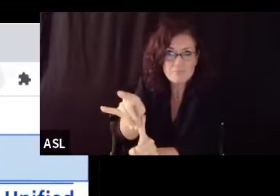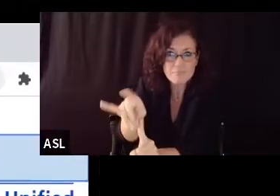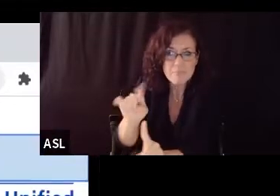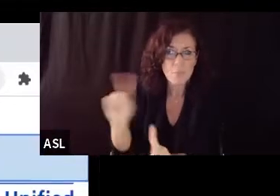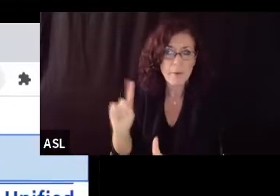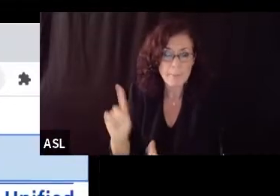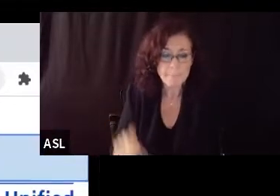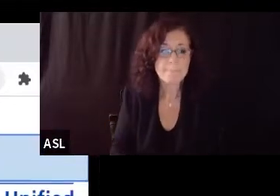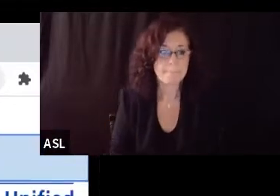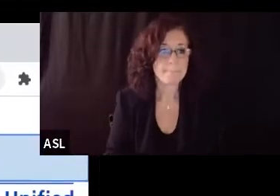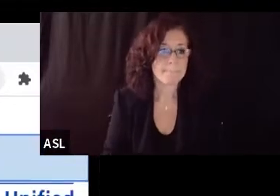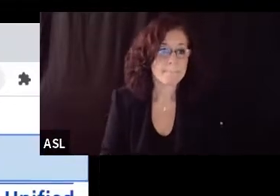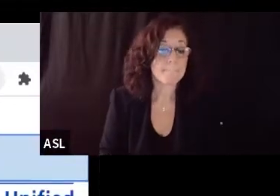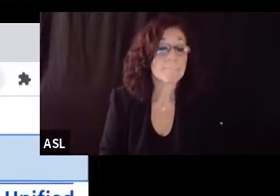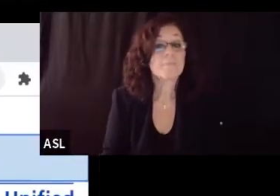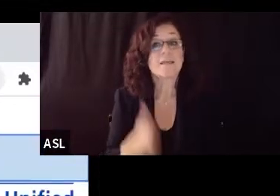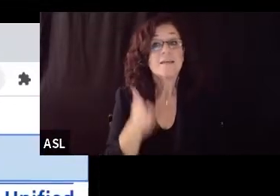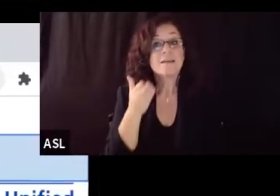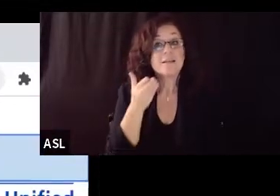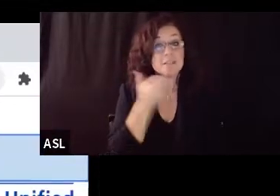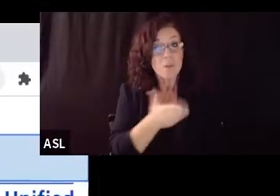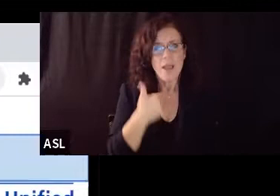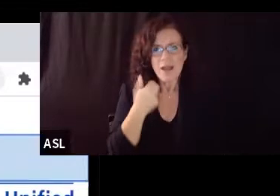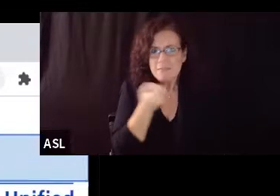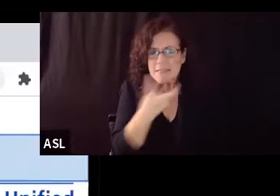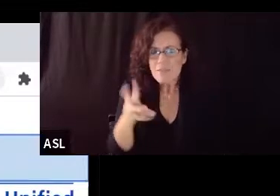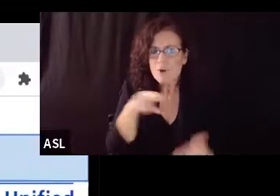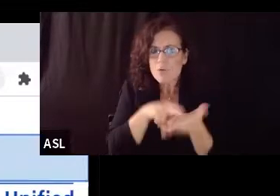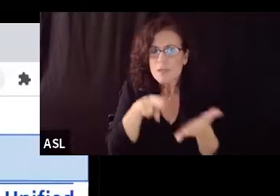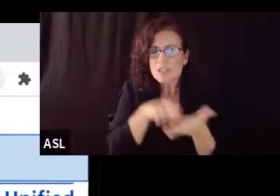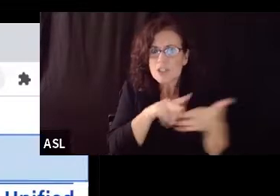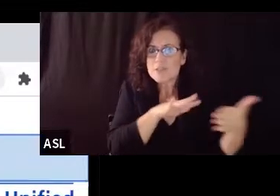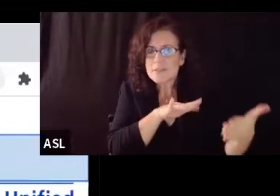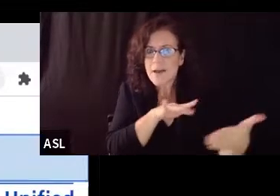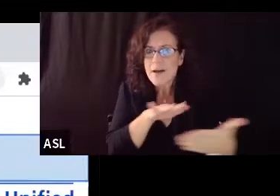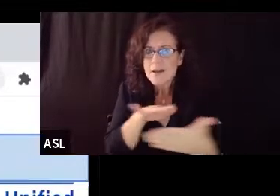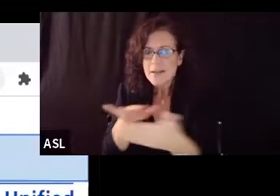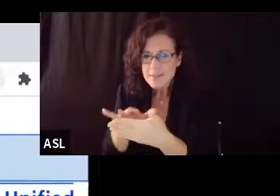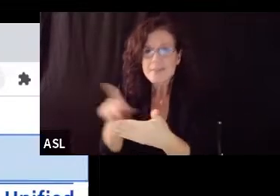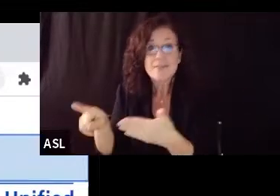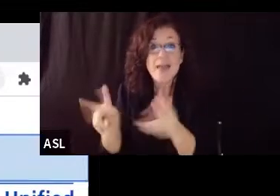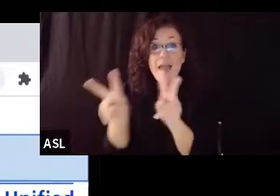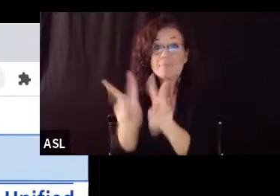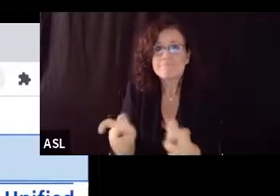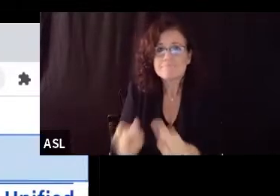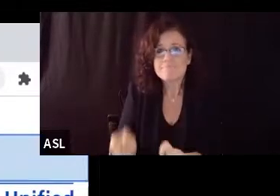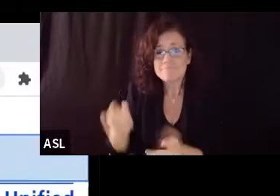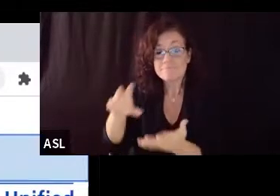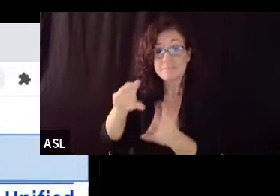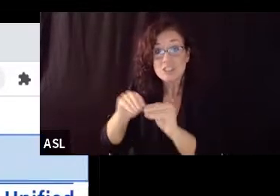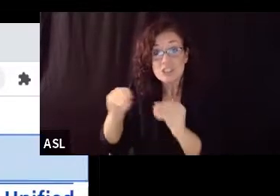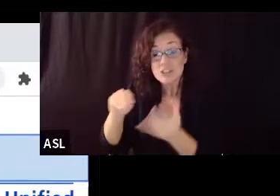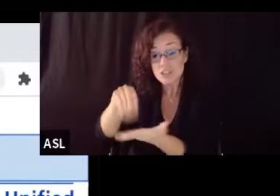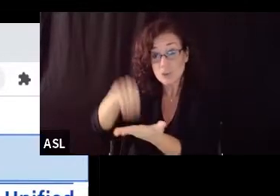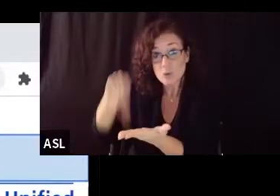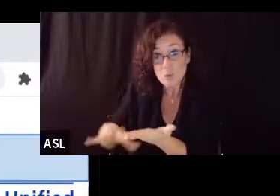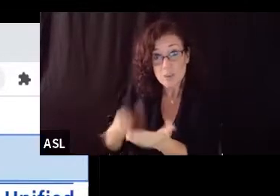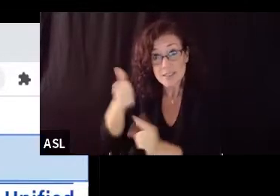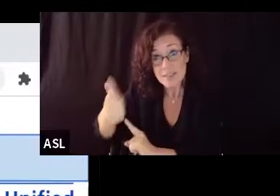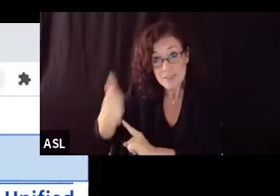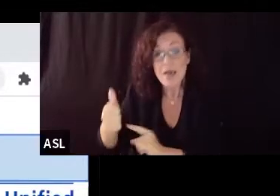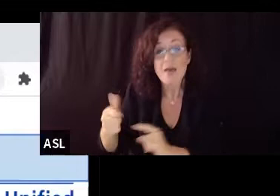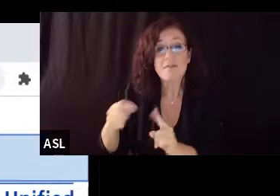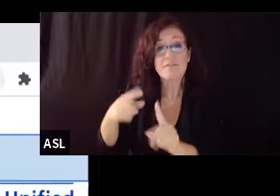so there are a few studies that have looked at children who tested positive and children who tested negative for COVID